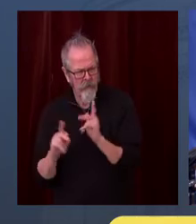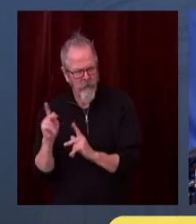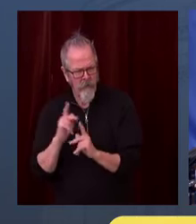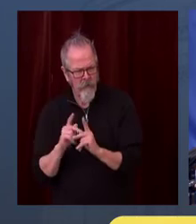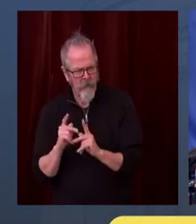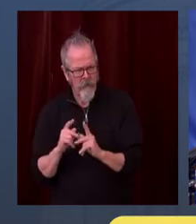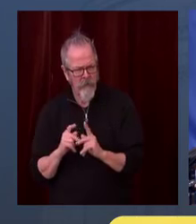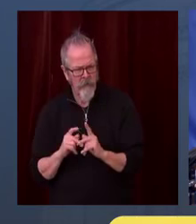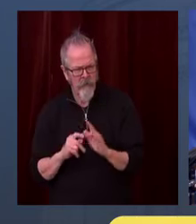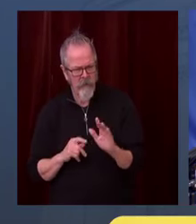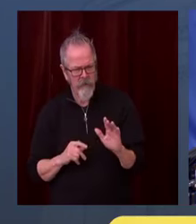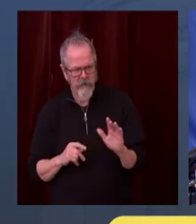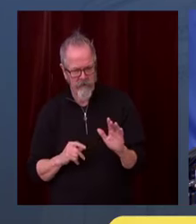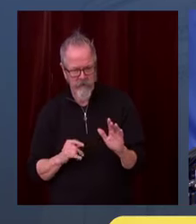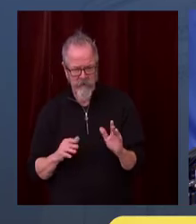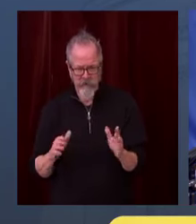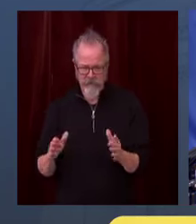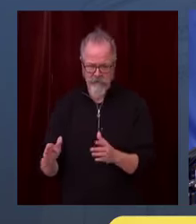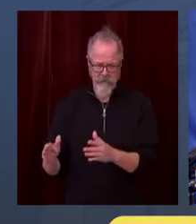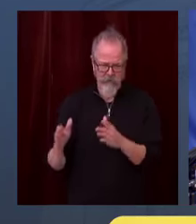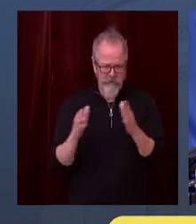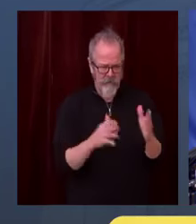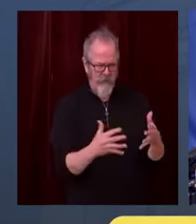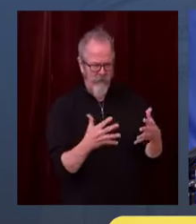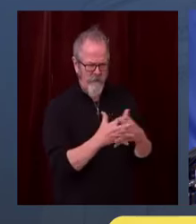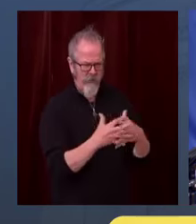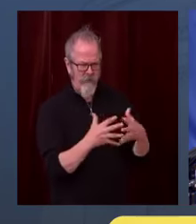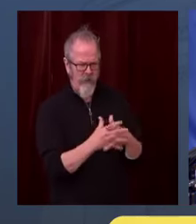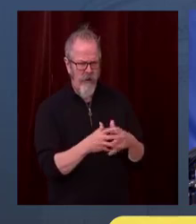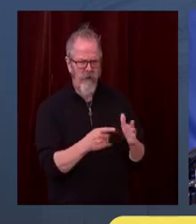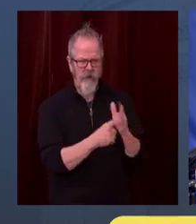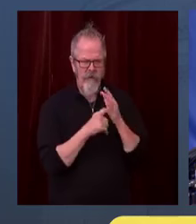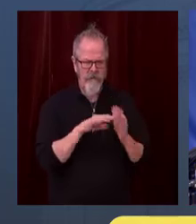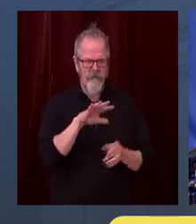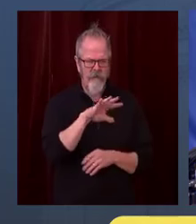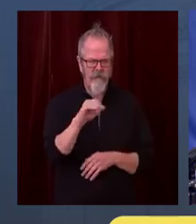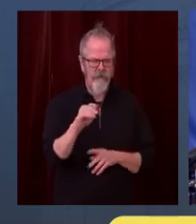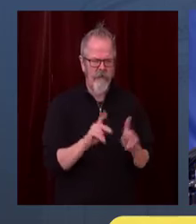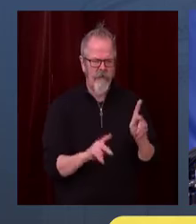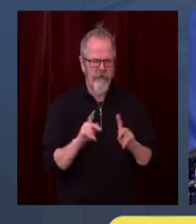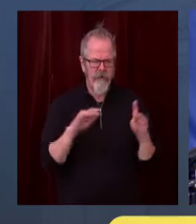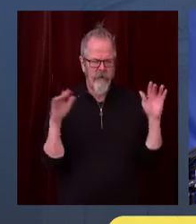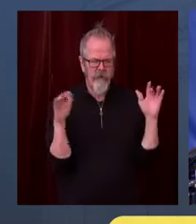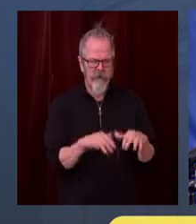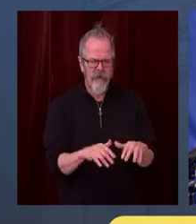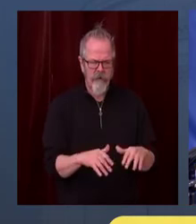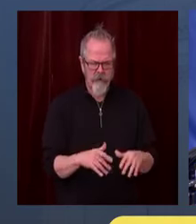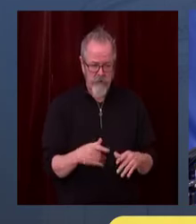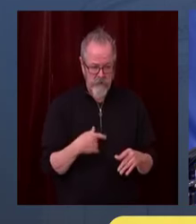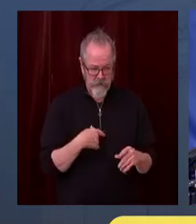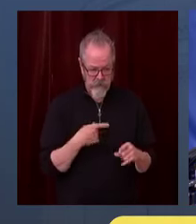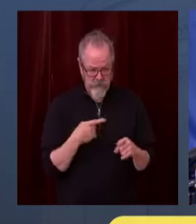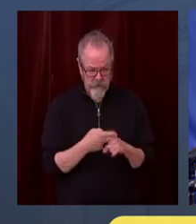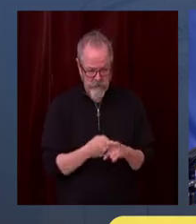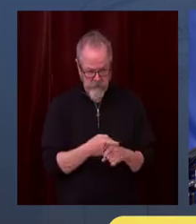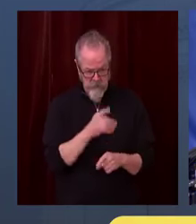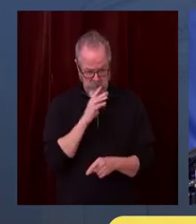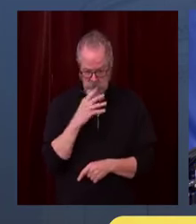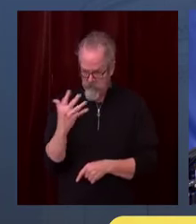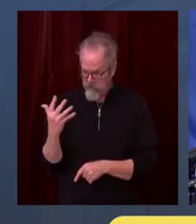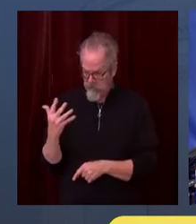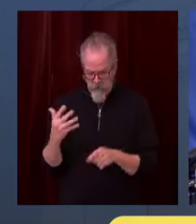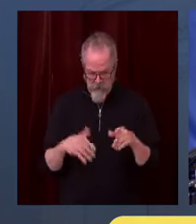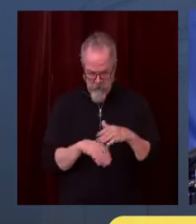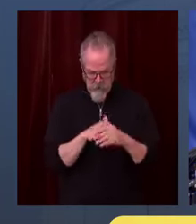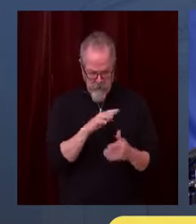50 people? Outside their household gathered together? Well, for one thing, these teams on the college and pro level